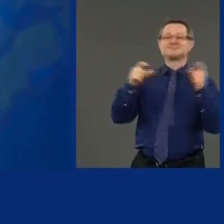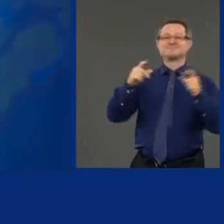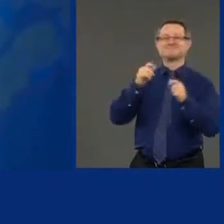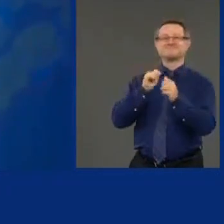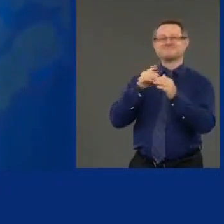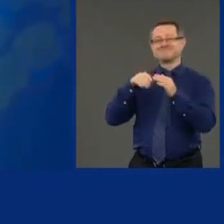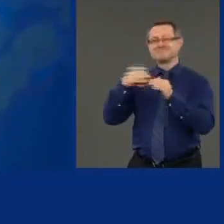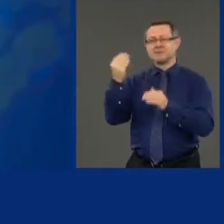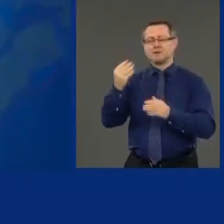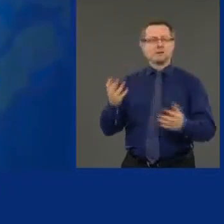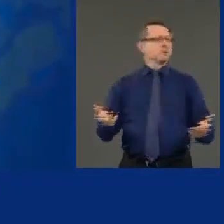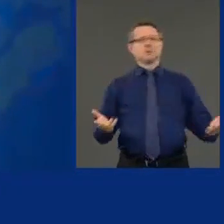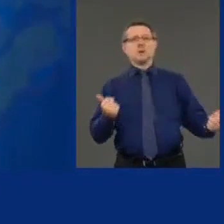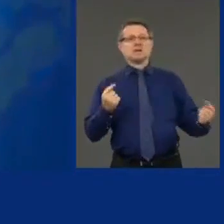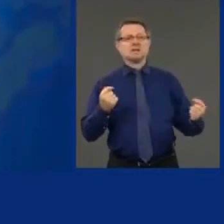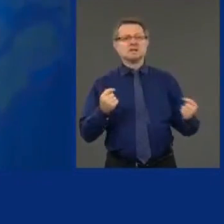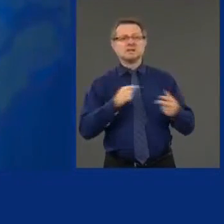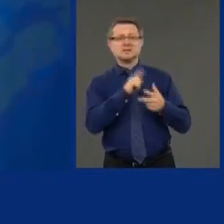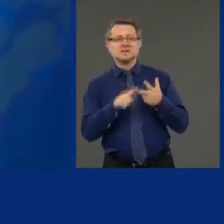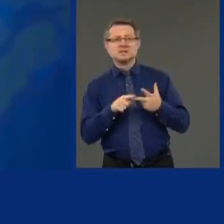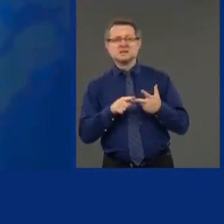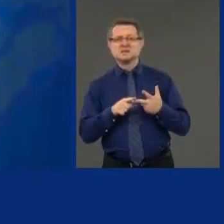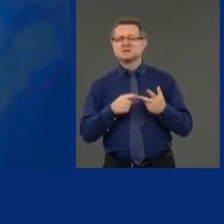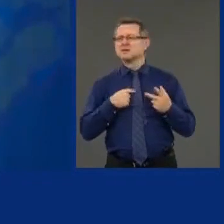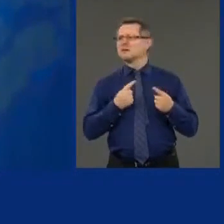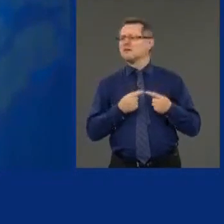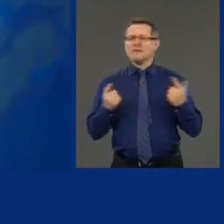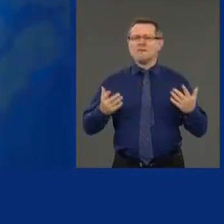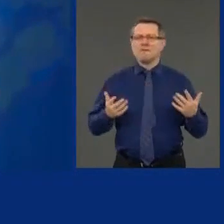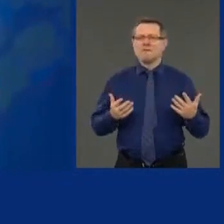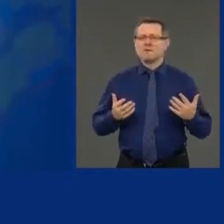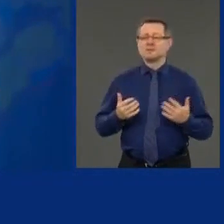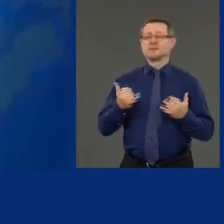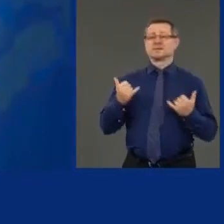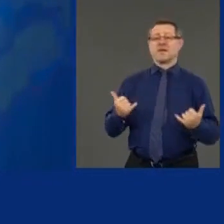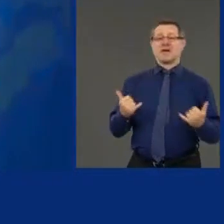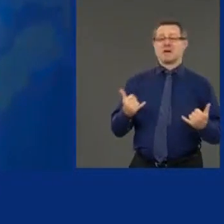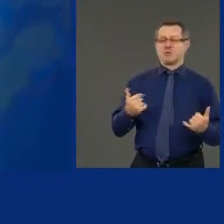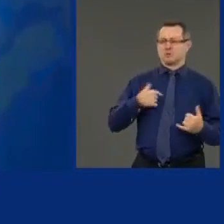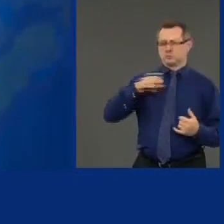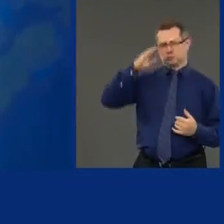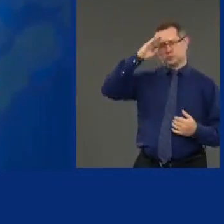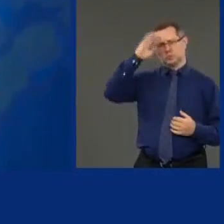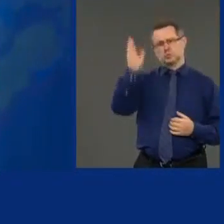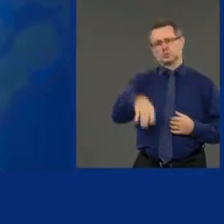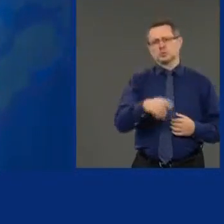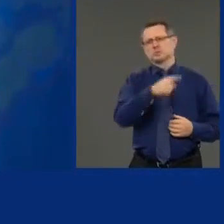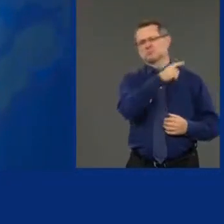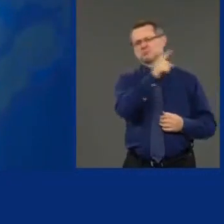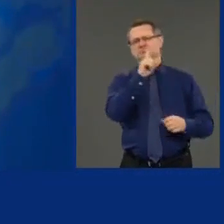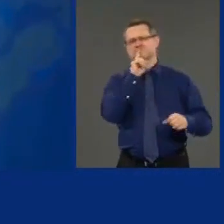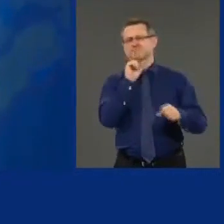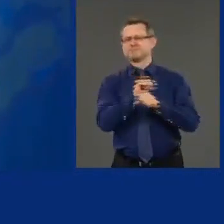That is what I said, and now we know that is what they did. I also said,